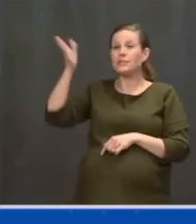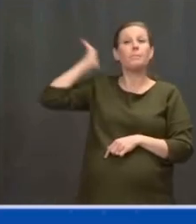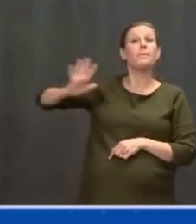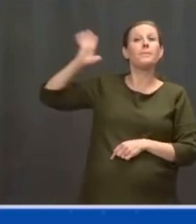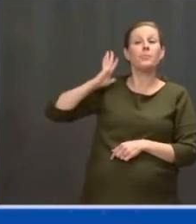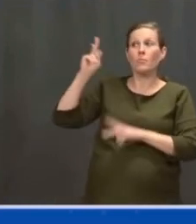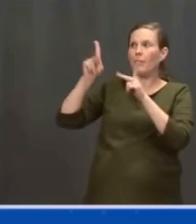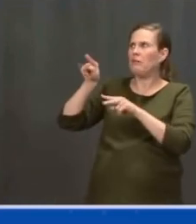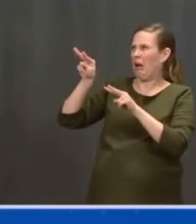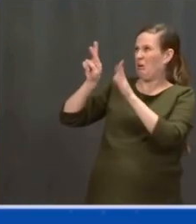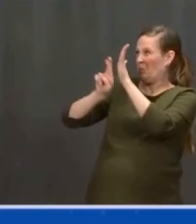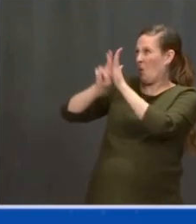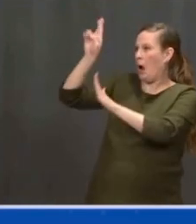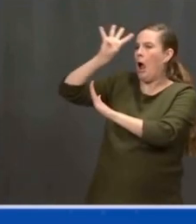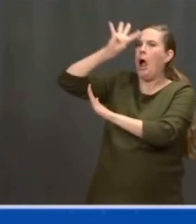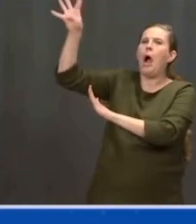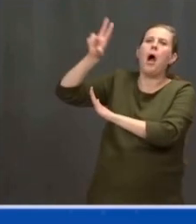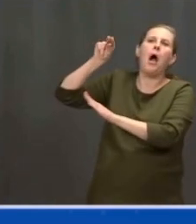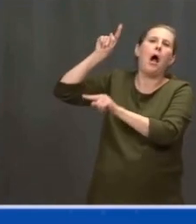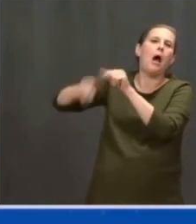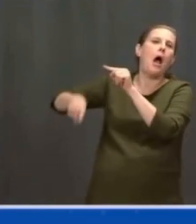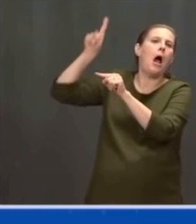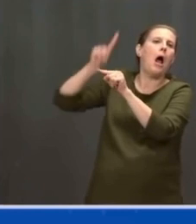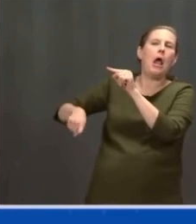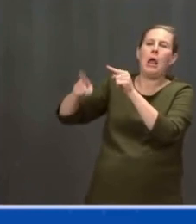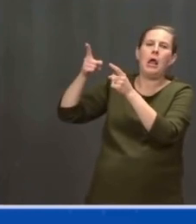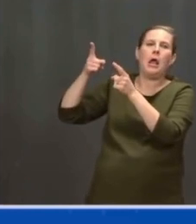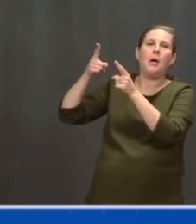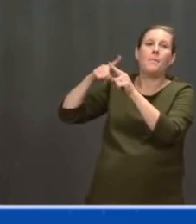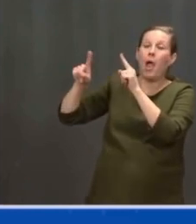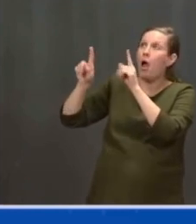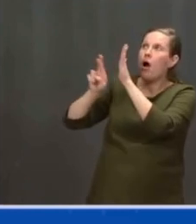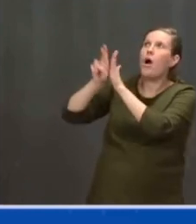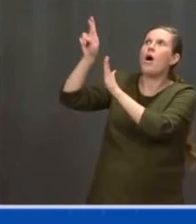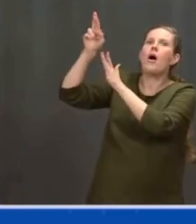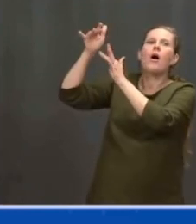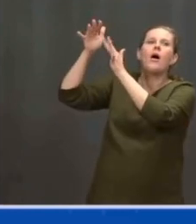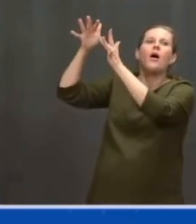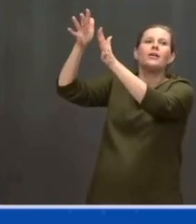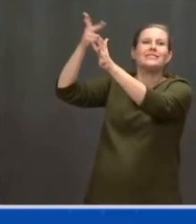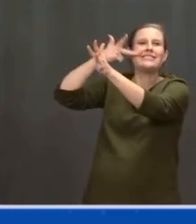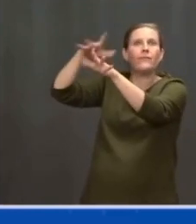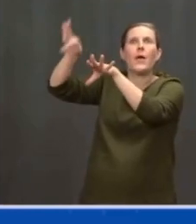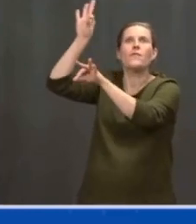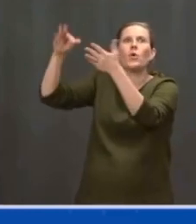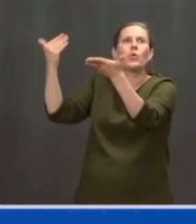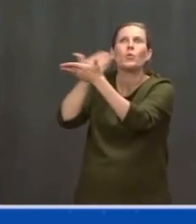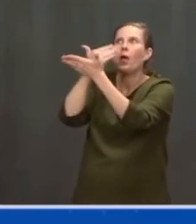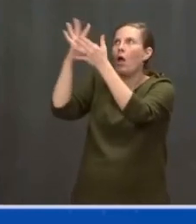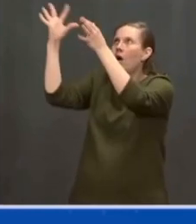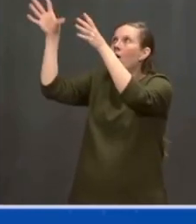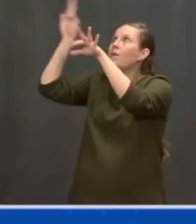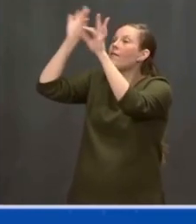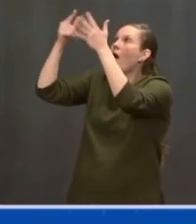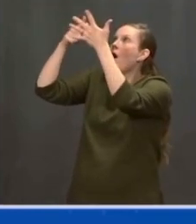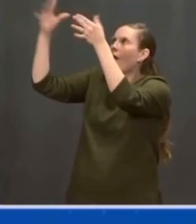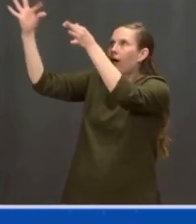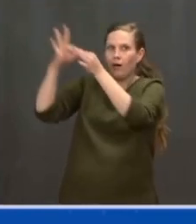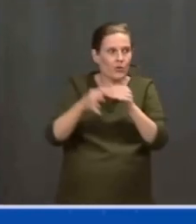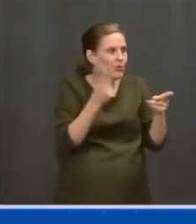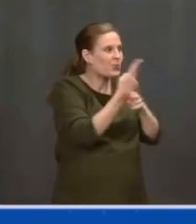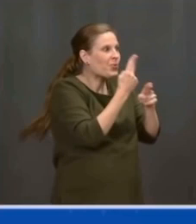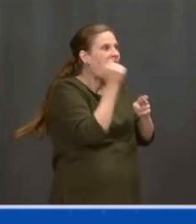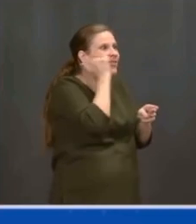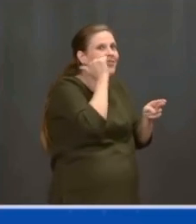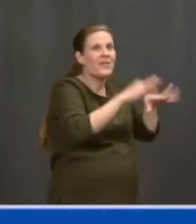led to big benefits back home. When NASA created Apollo's Digital Flight Control System, unheard